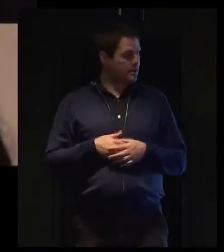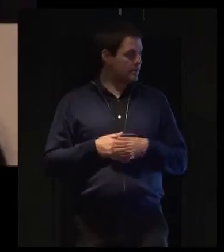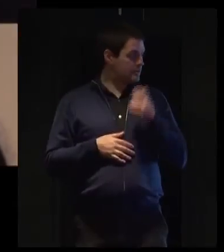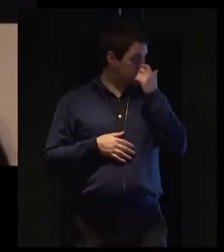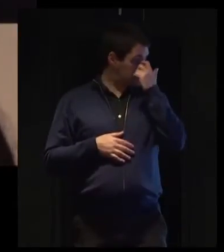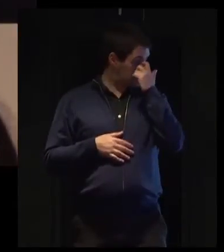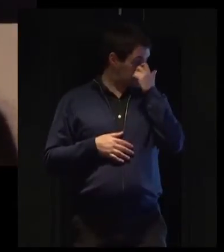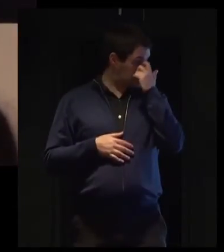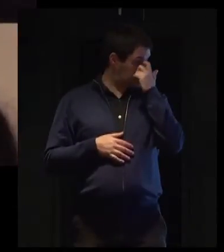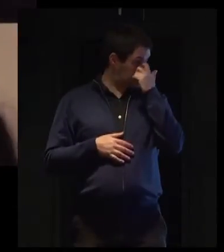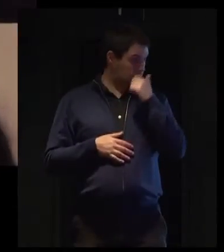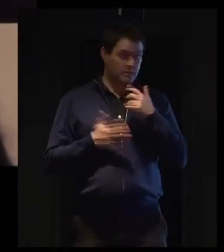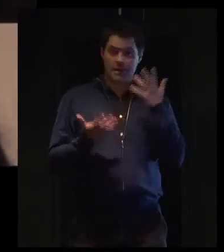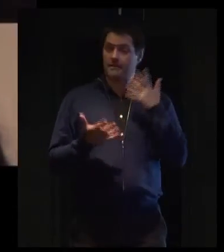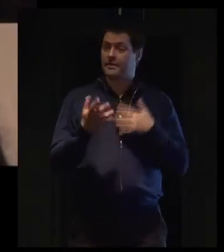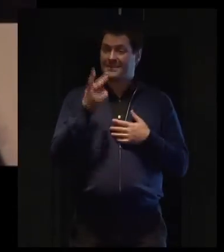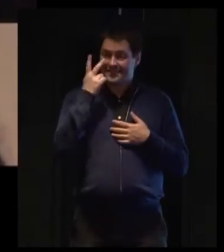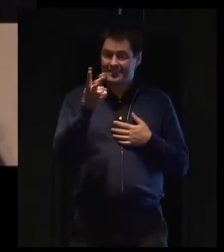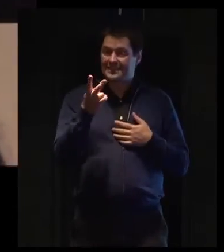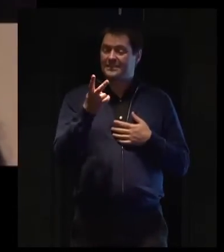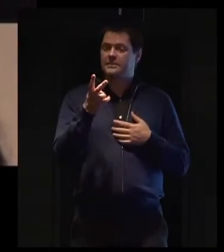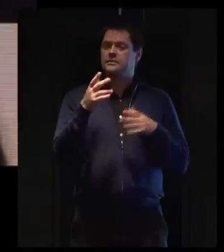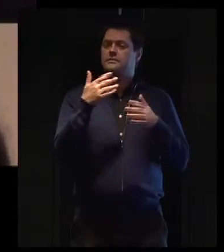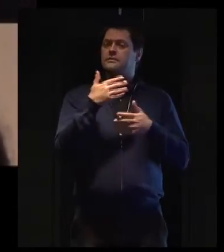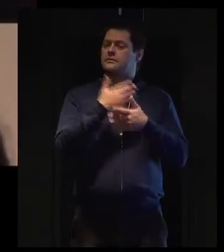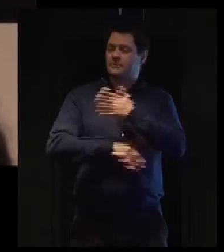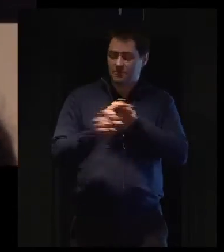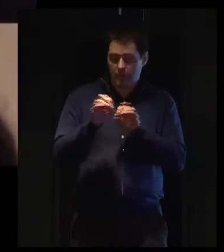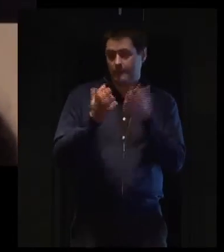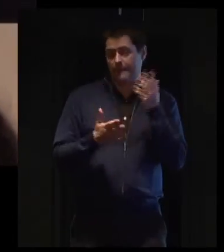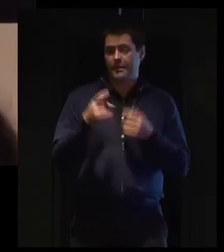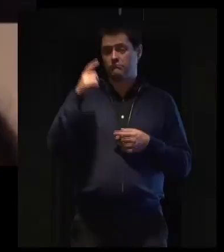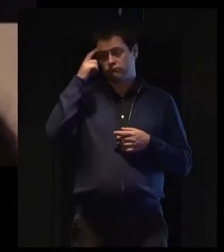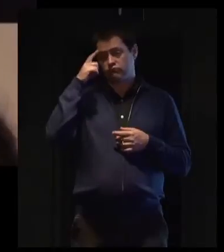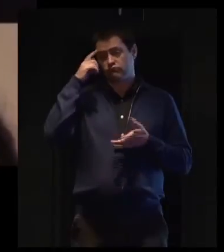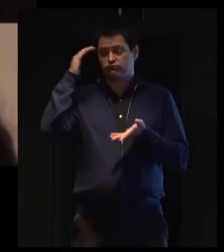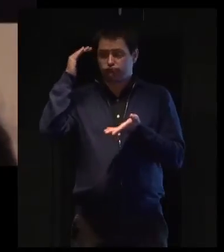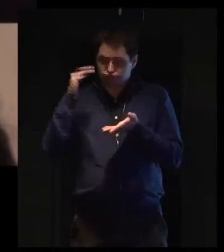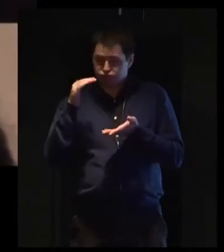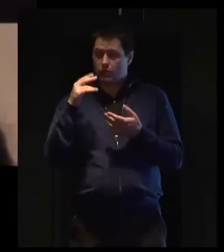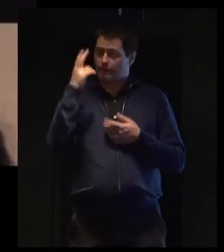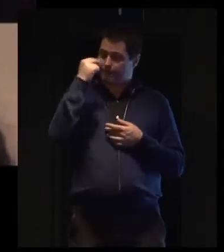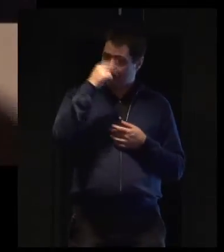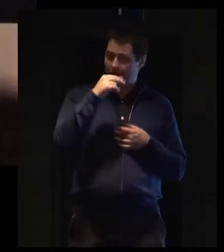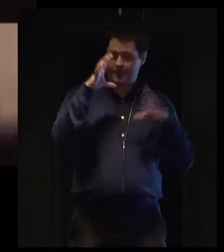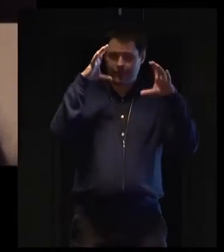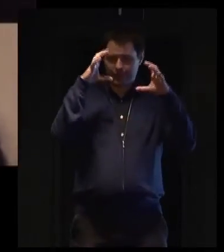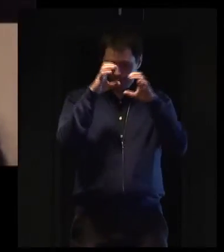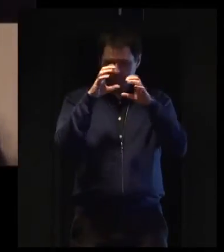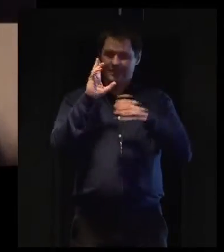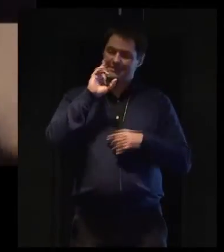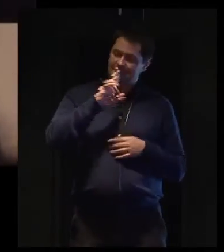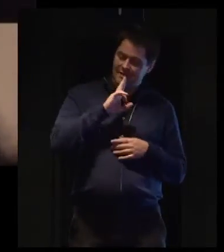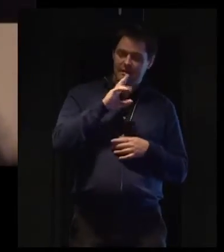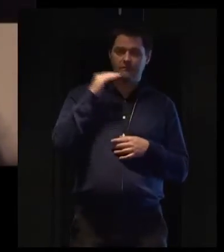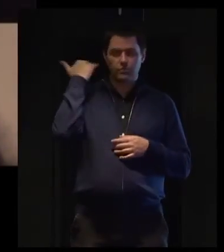as those who have hidden disabilities, have a learning disability, be blind or partially sighted, deaf or